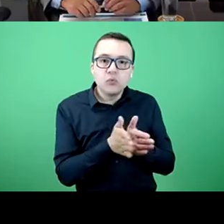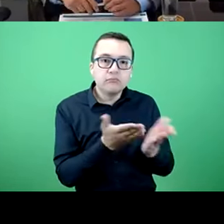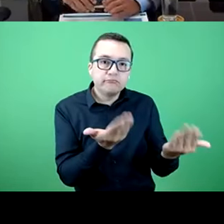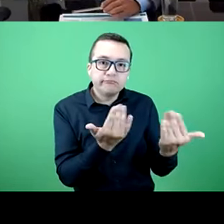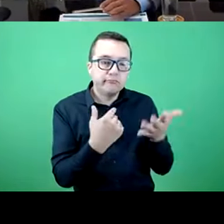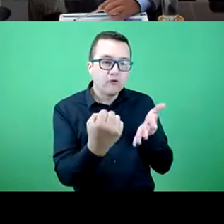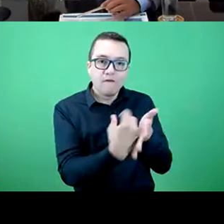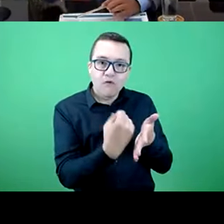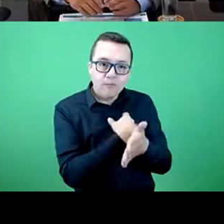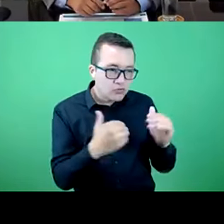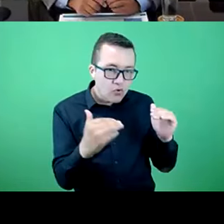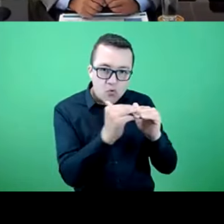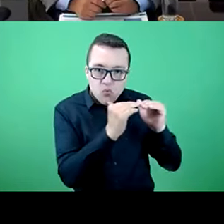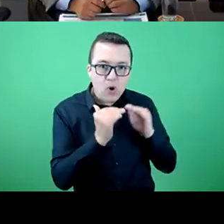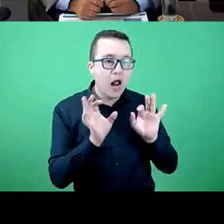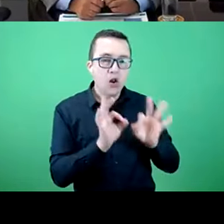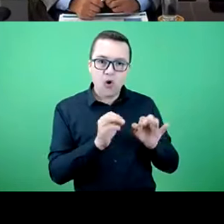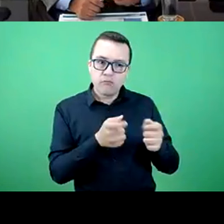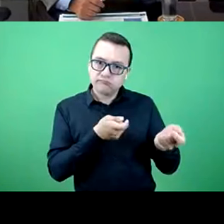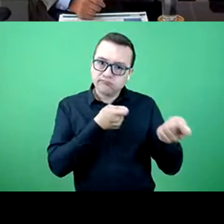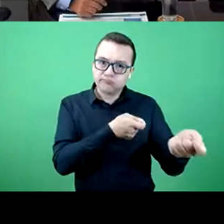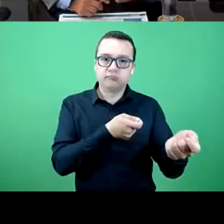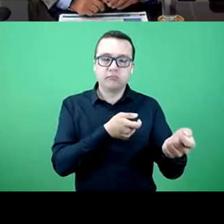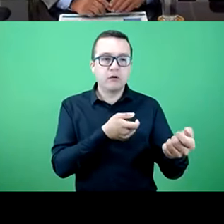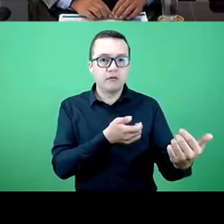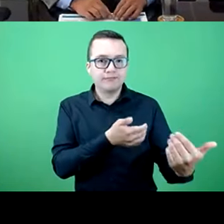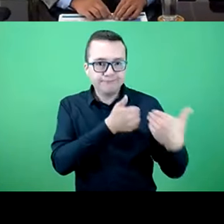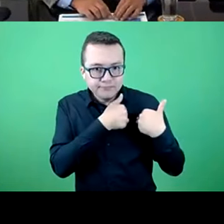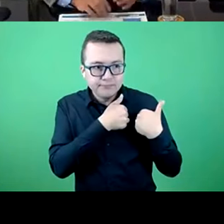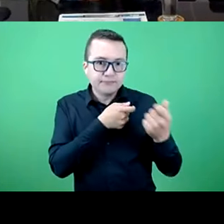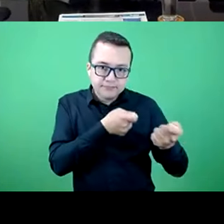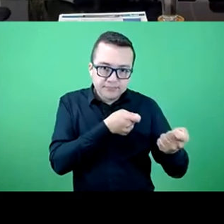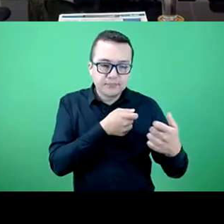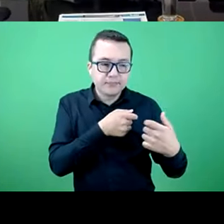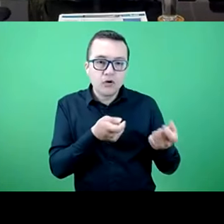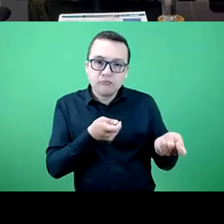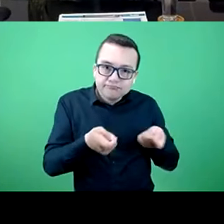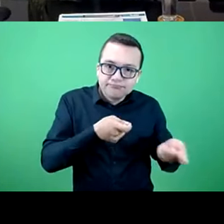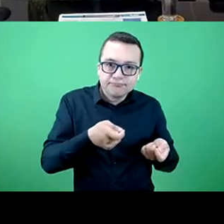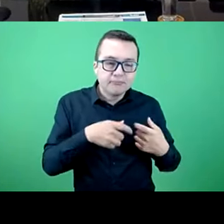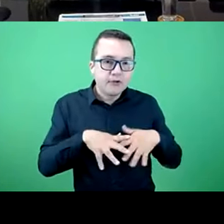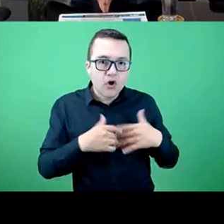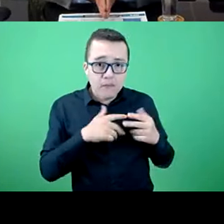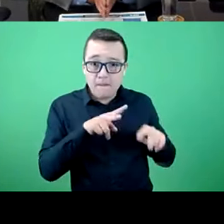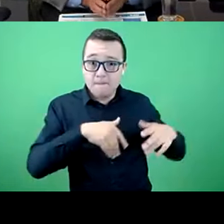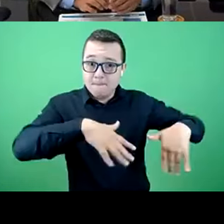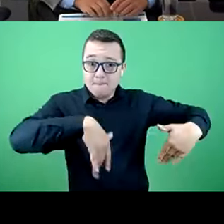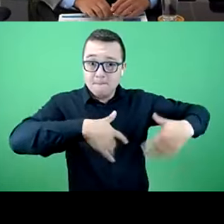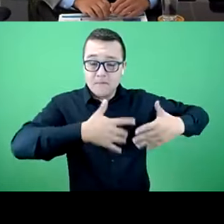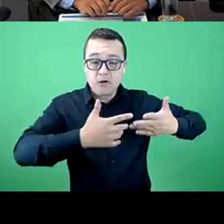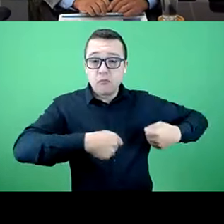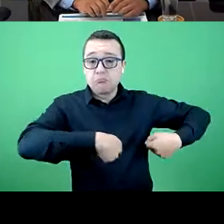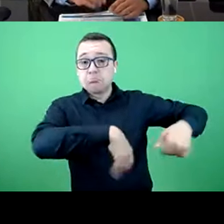potential markets like agency and asymmetries, induction to demand,